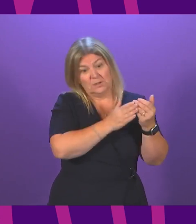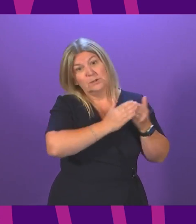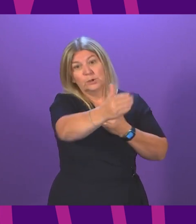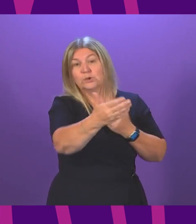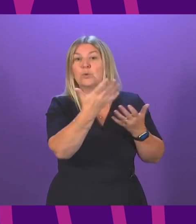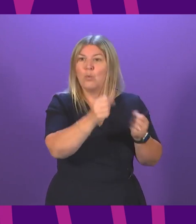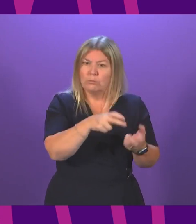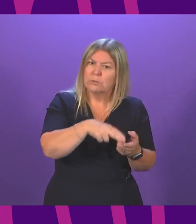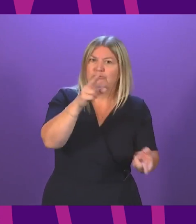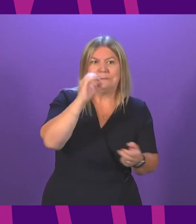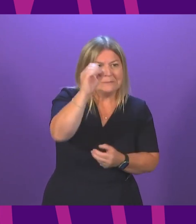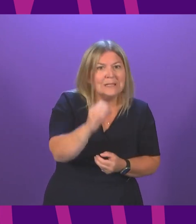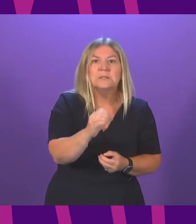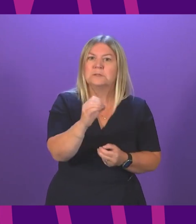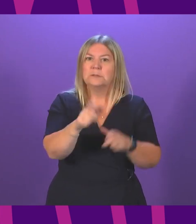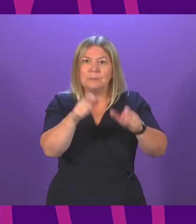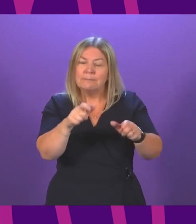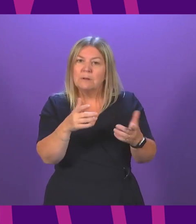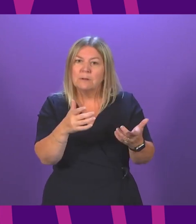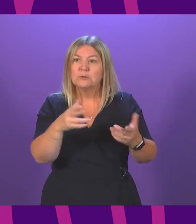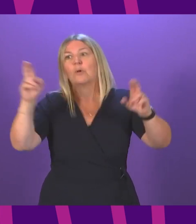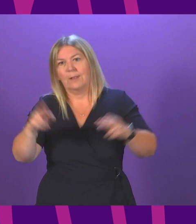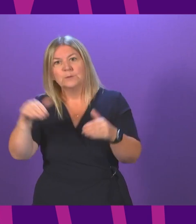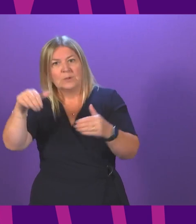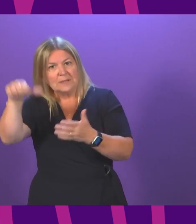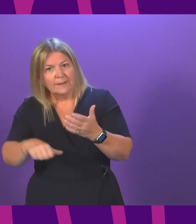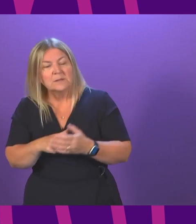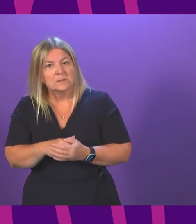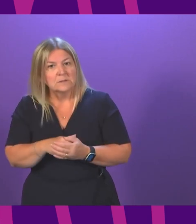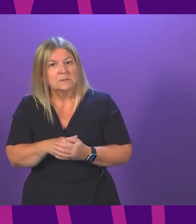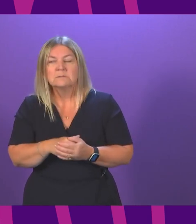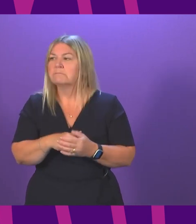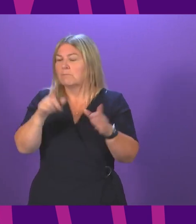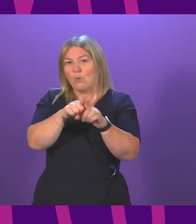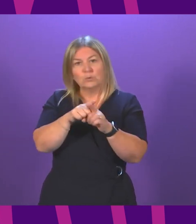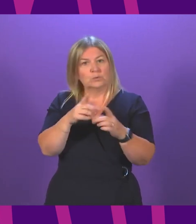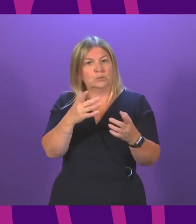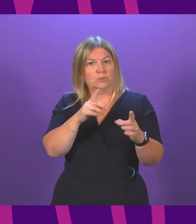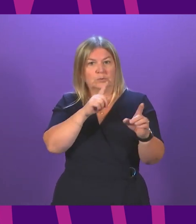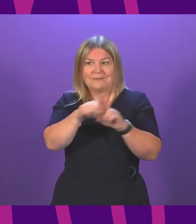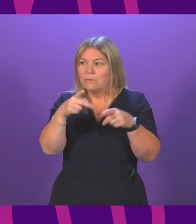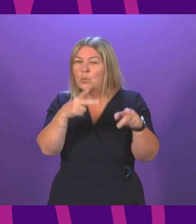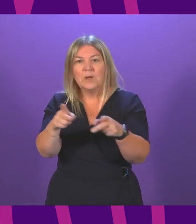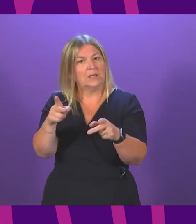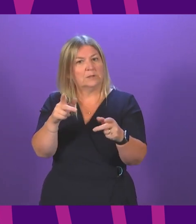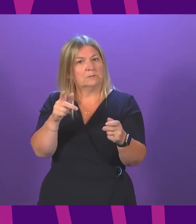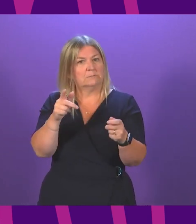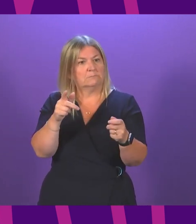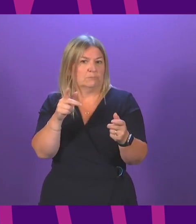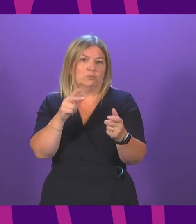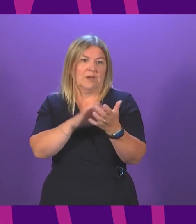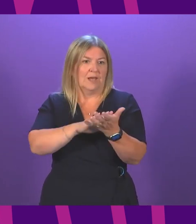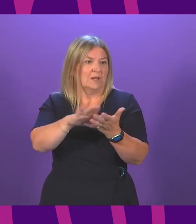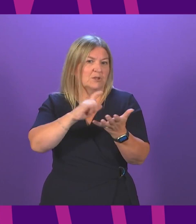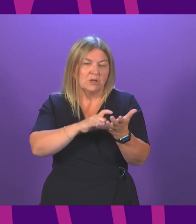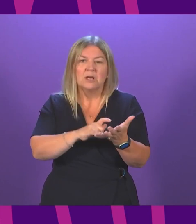outpatients, 10 per cent over the five-year period. There also reforms to the way healthcare is delivered. I